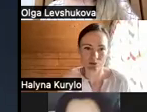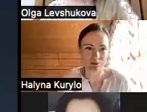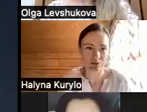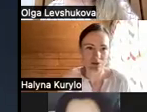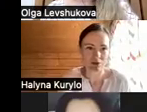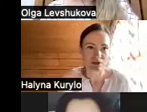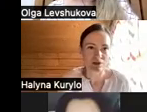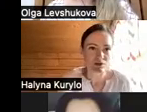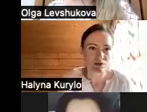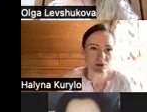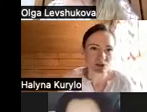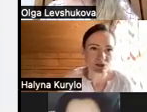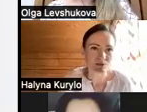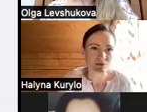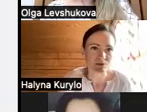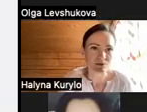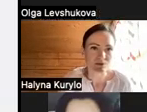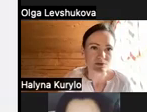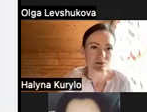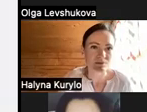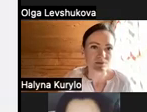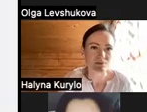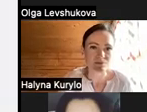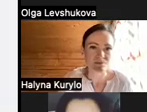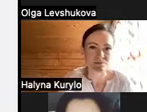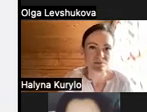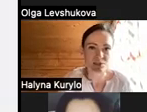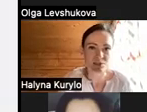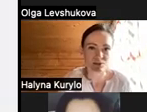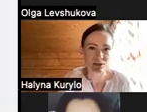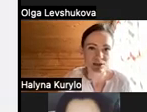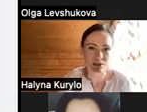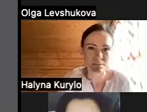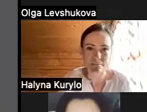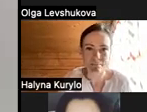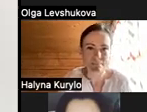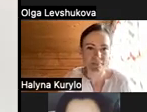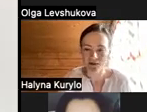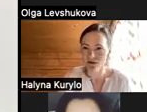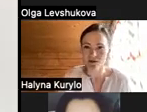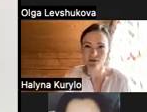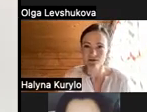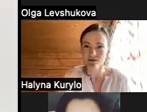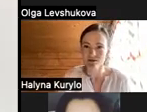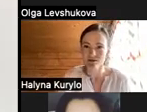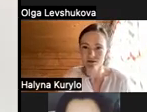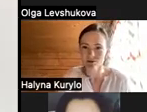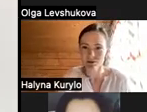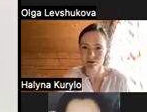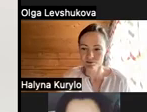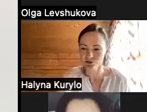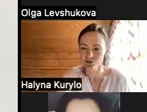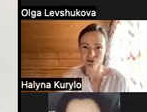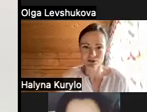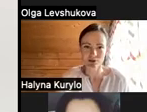i will share my screen in a second so you caitlin